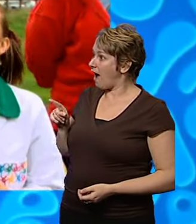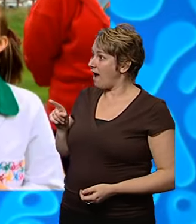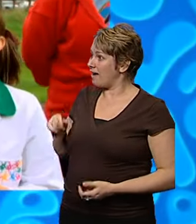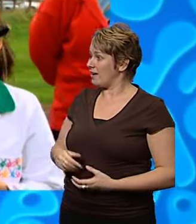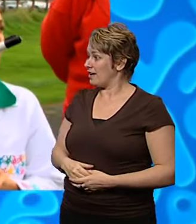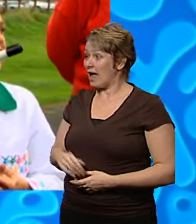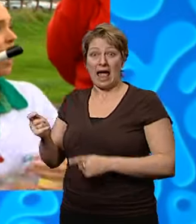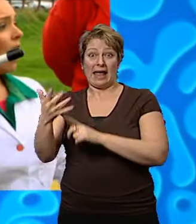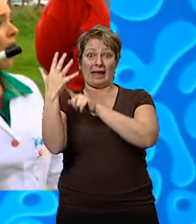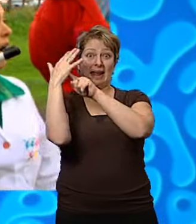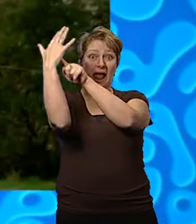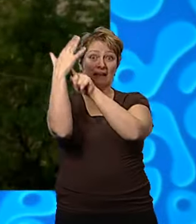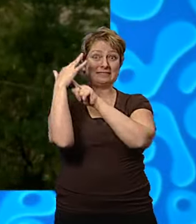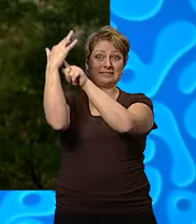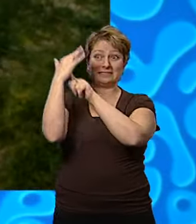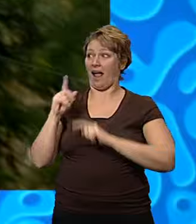The kites!